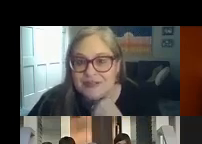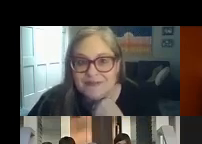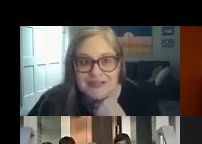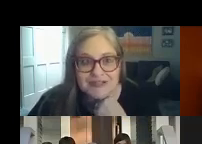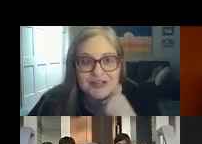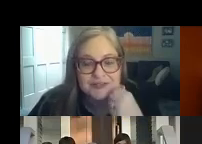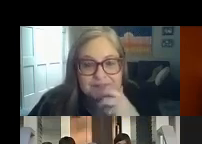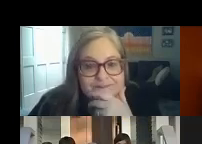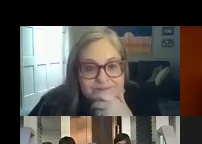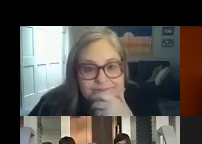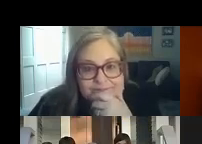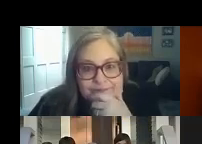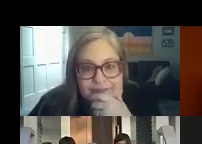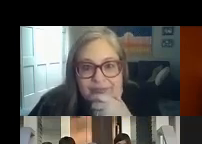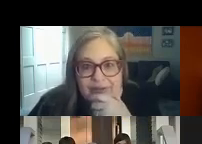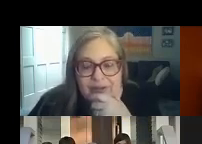resources of the district